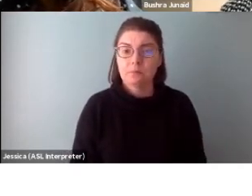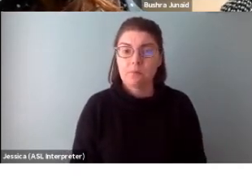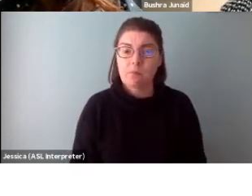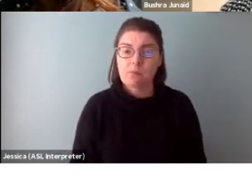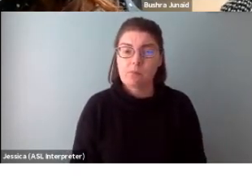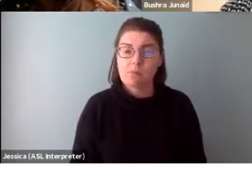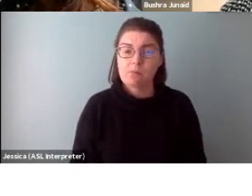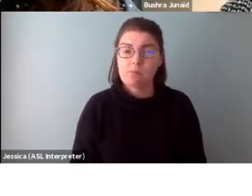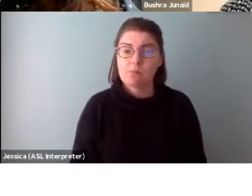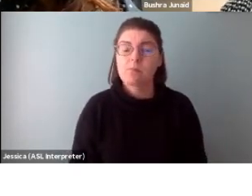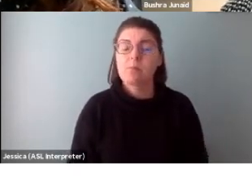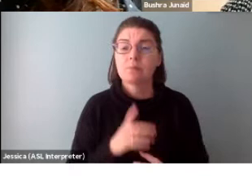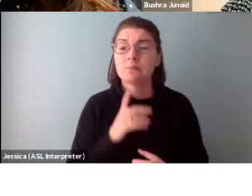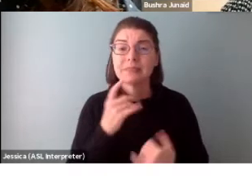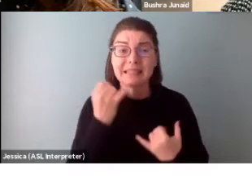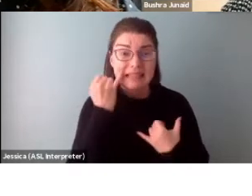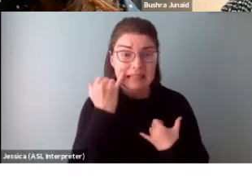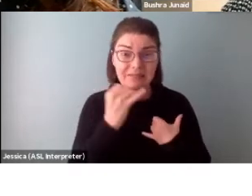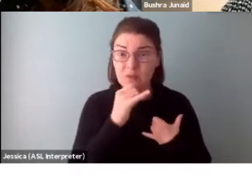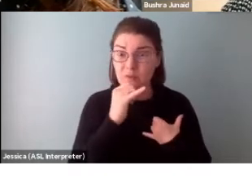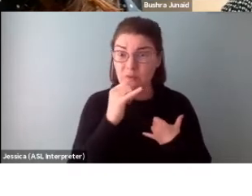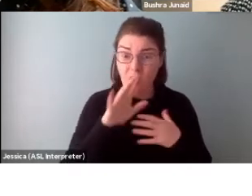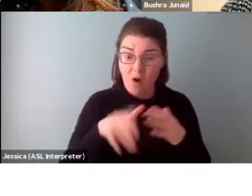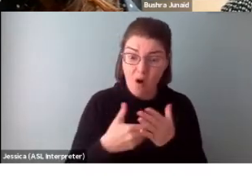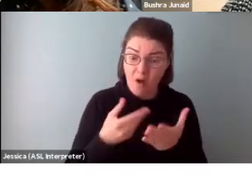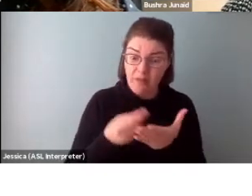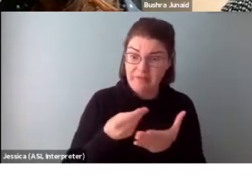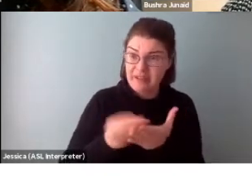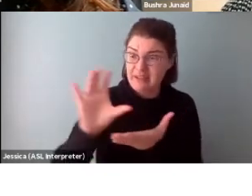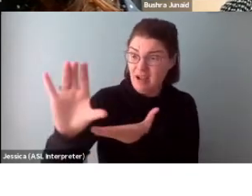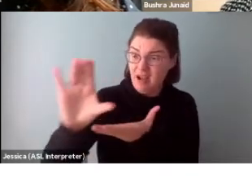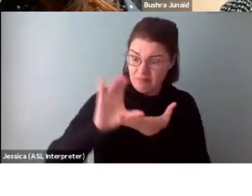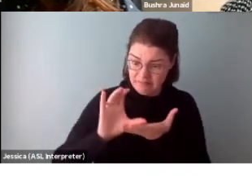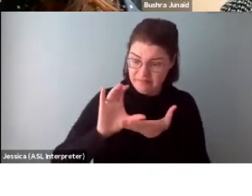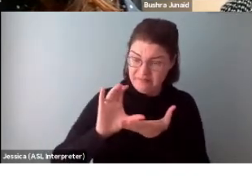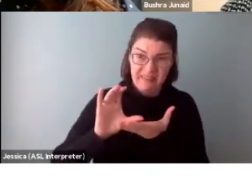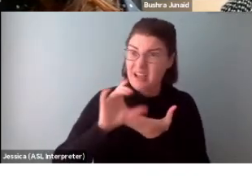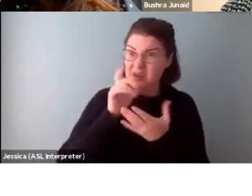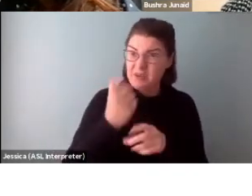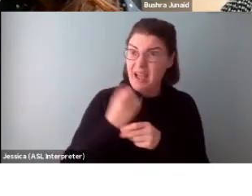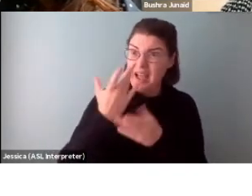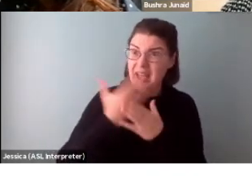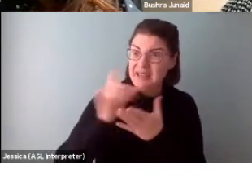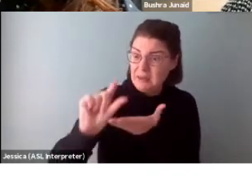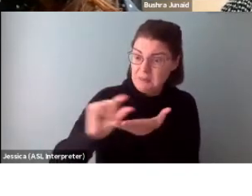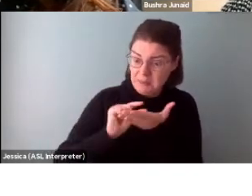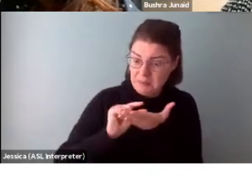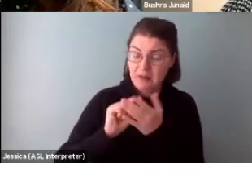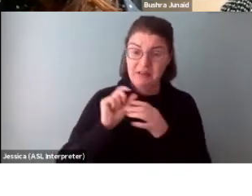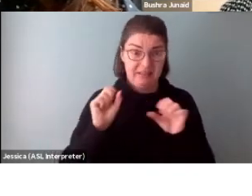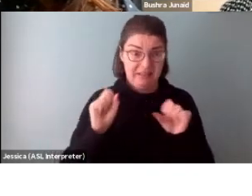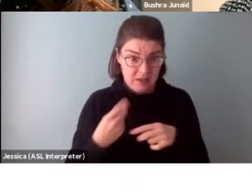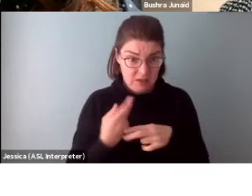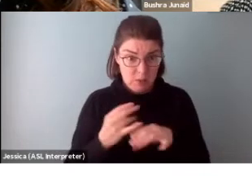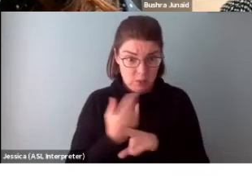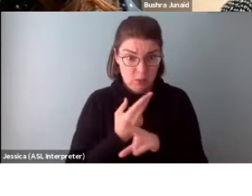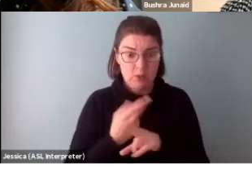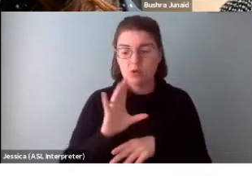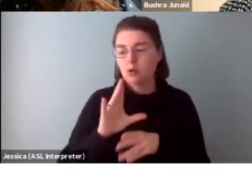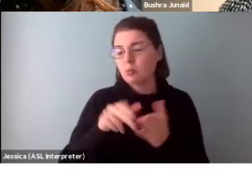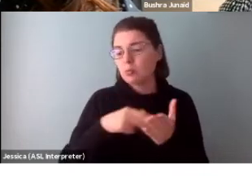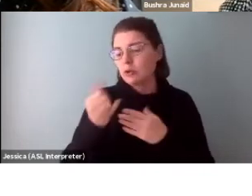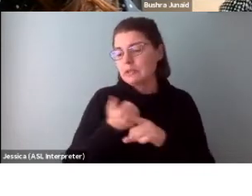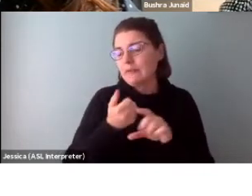Tell us what you're going to do if you don't receive all the funding you requested. Is your project plan scalable or, you know, is it possible